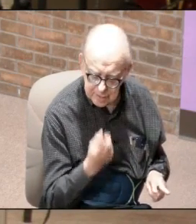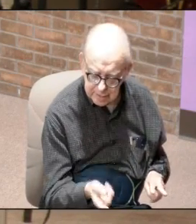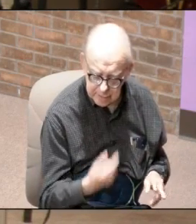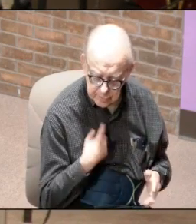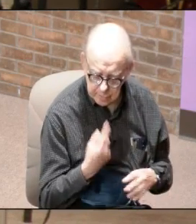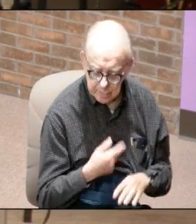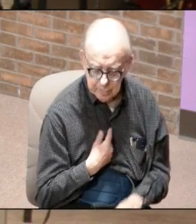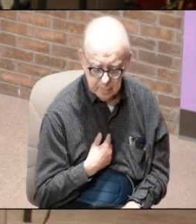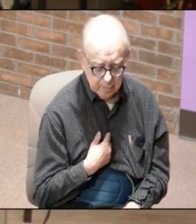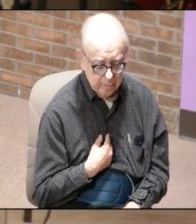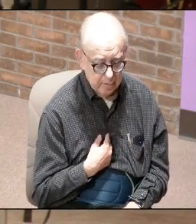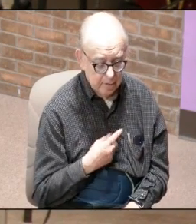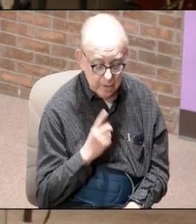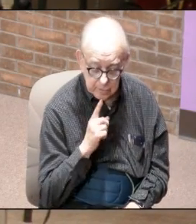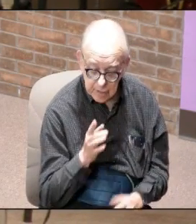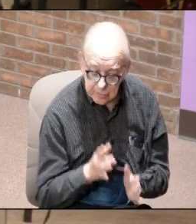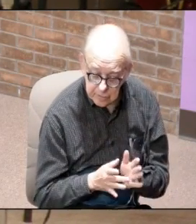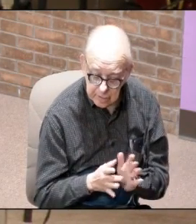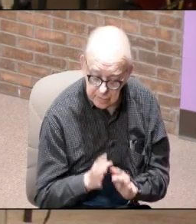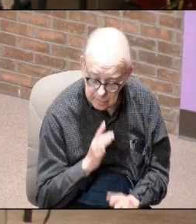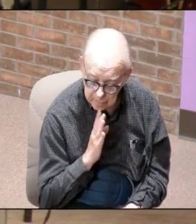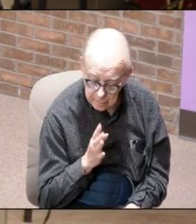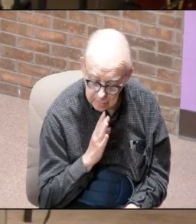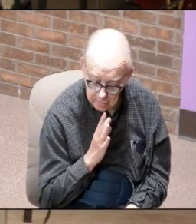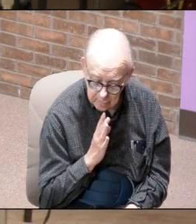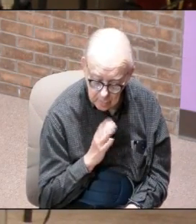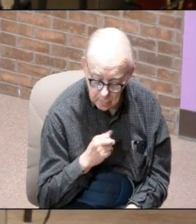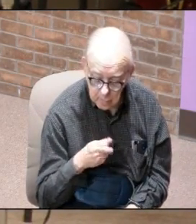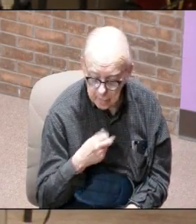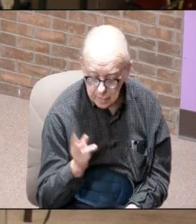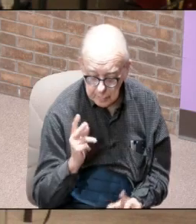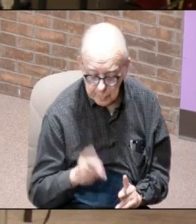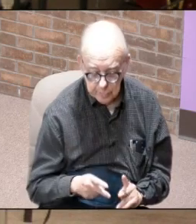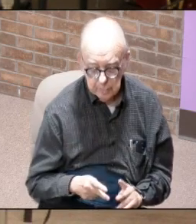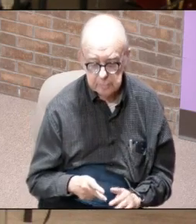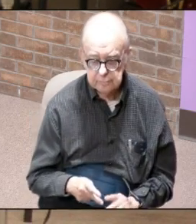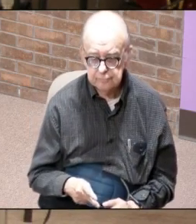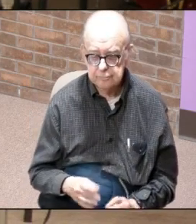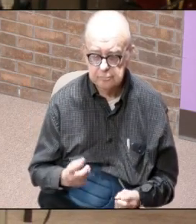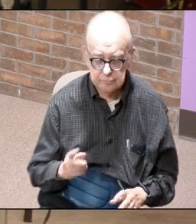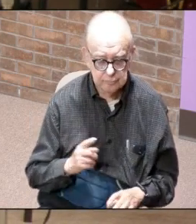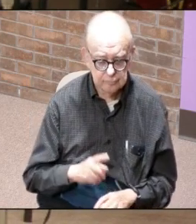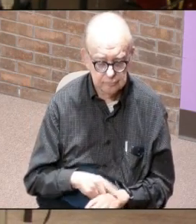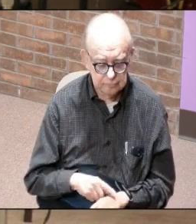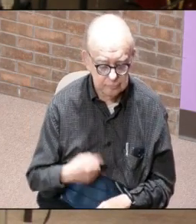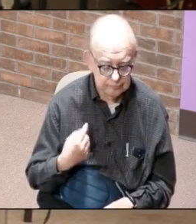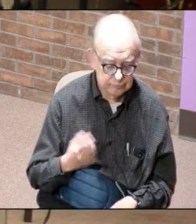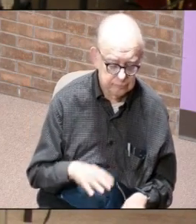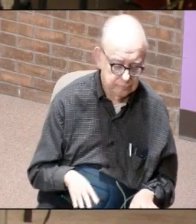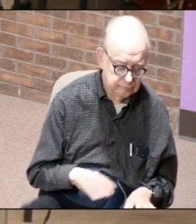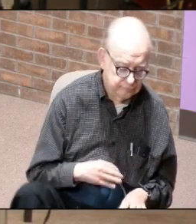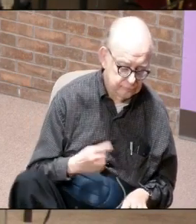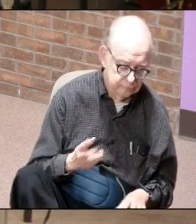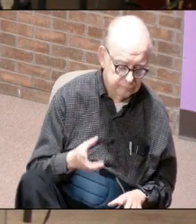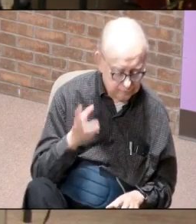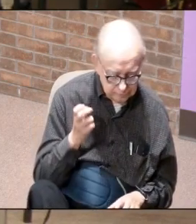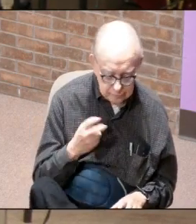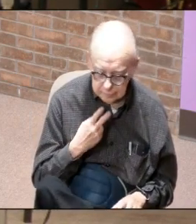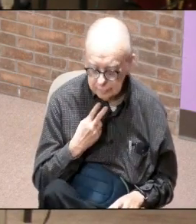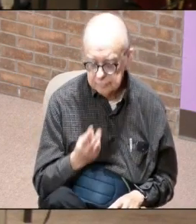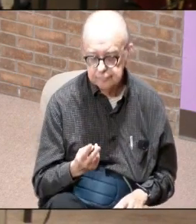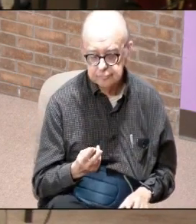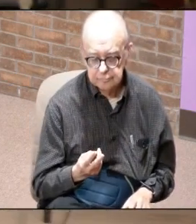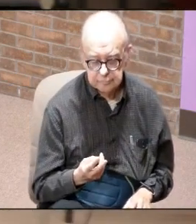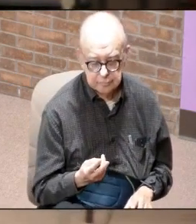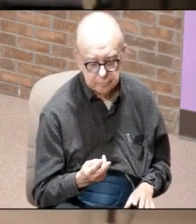is that Jesus or is that someone else so many times what we do is we hear voices